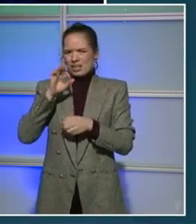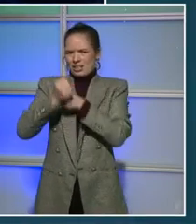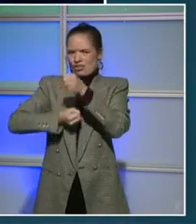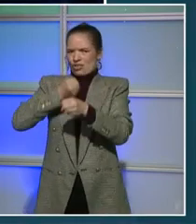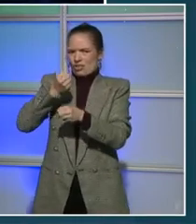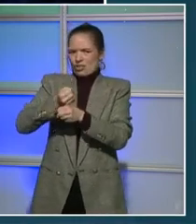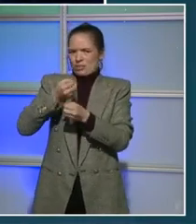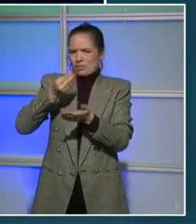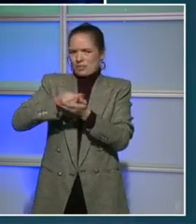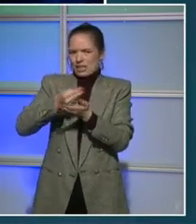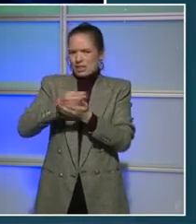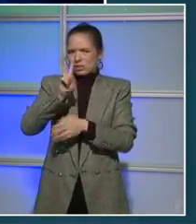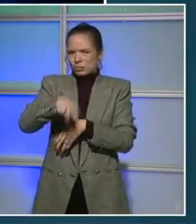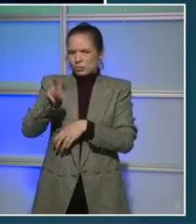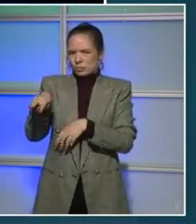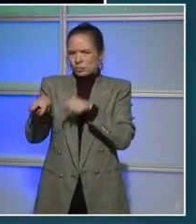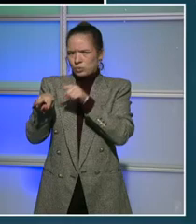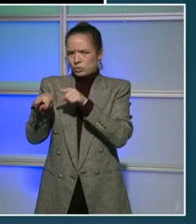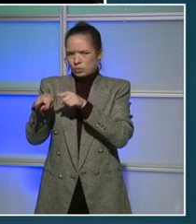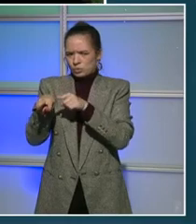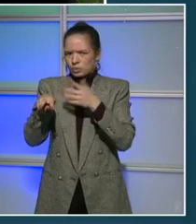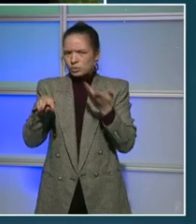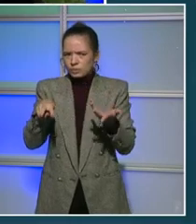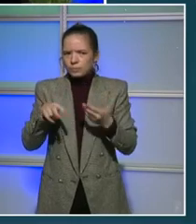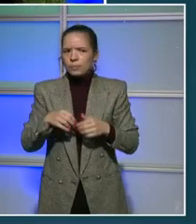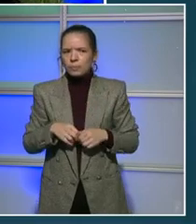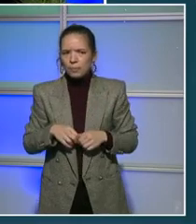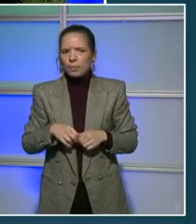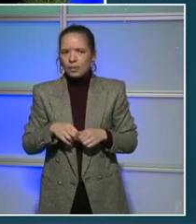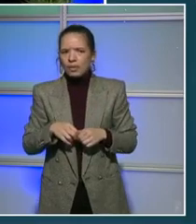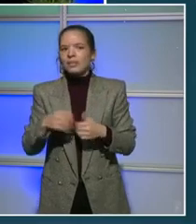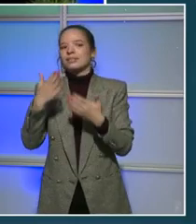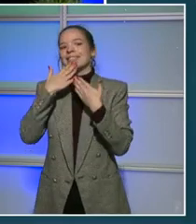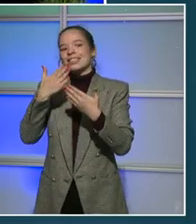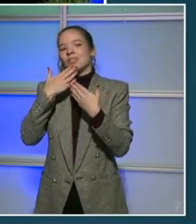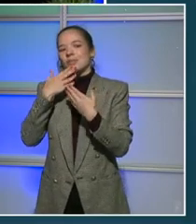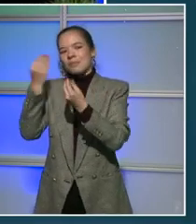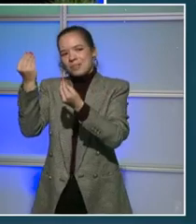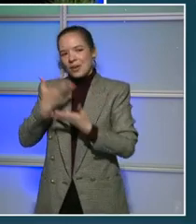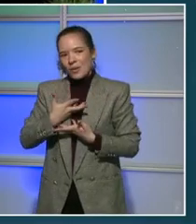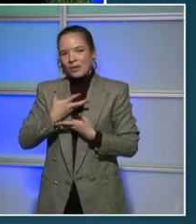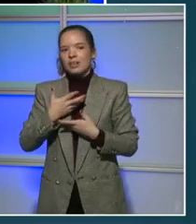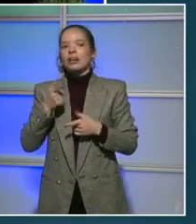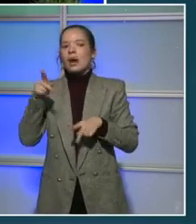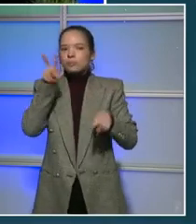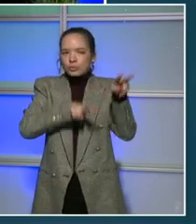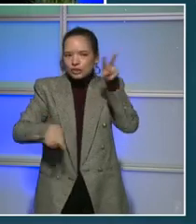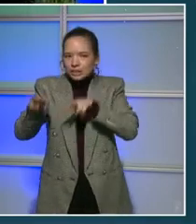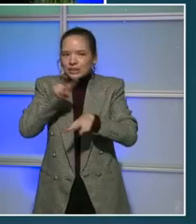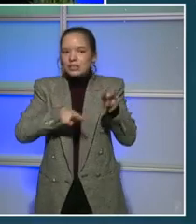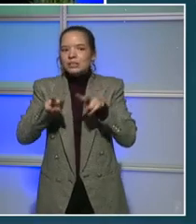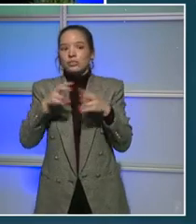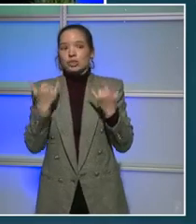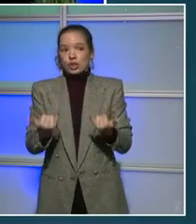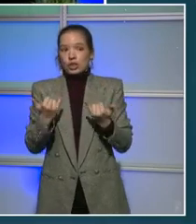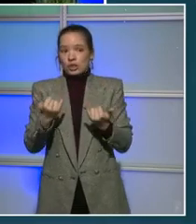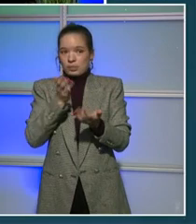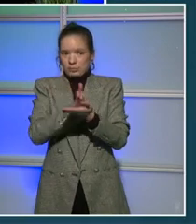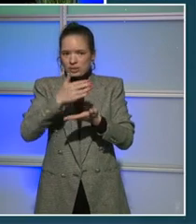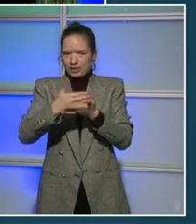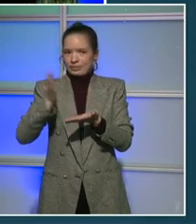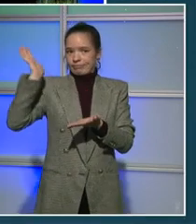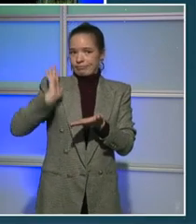and Director Reed for that very informative overview of the budget and past investments in our and the mayor's budget proposals.